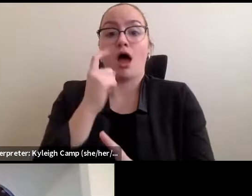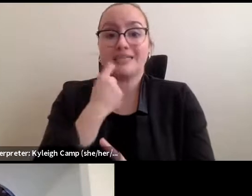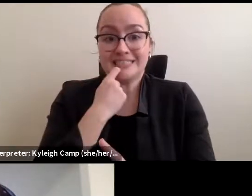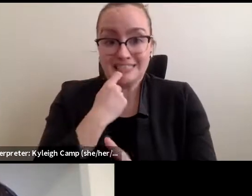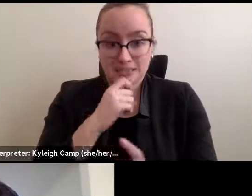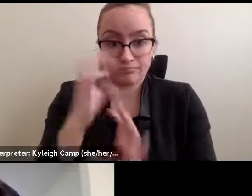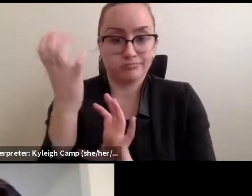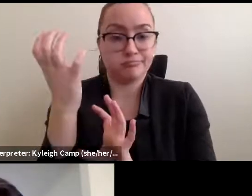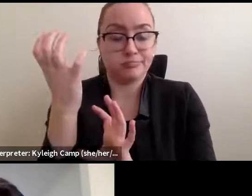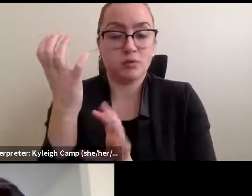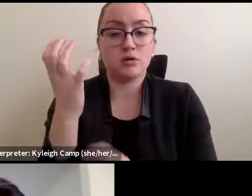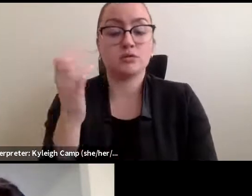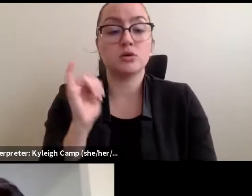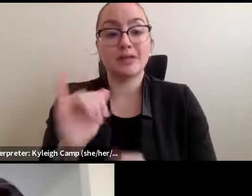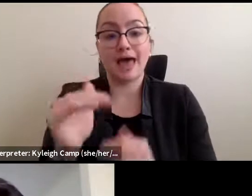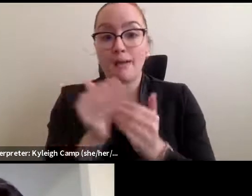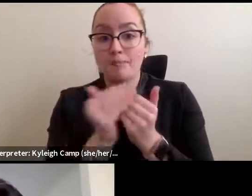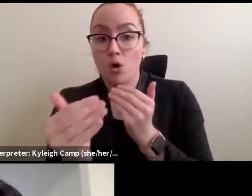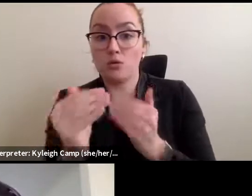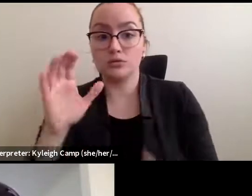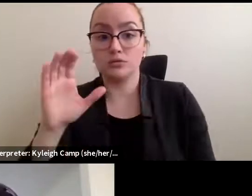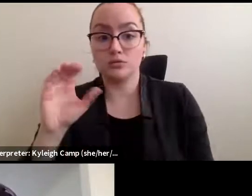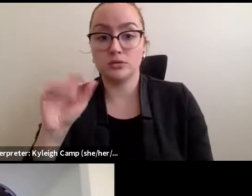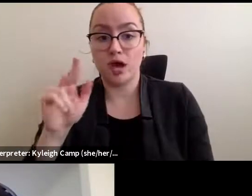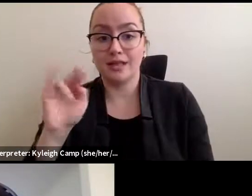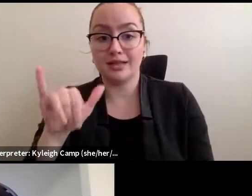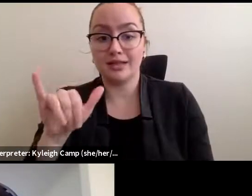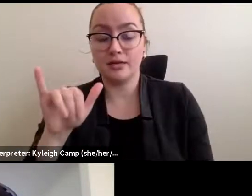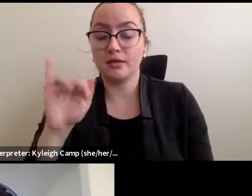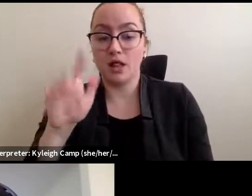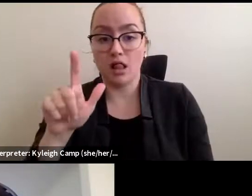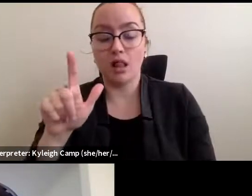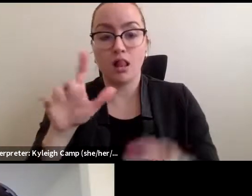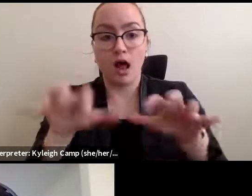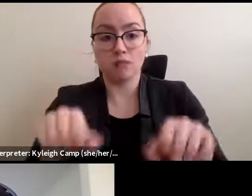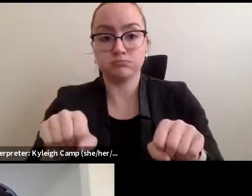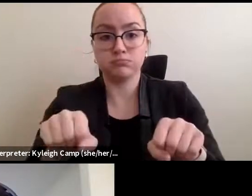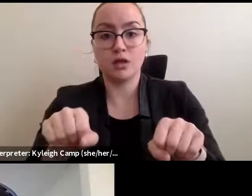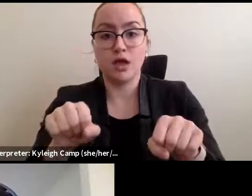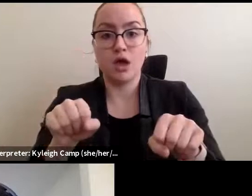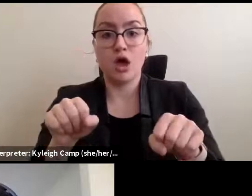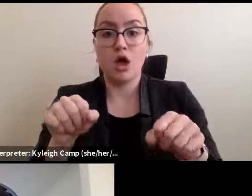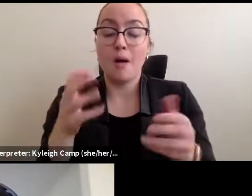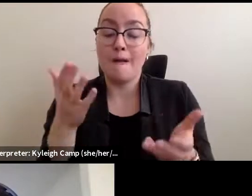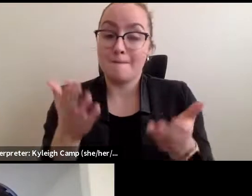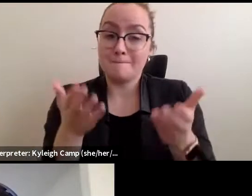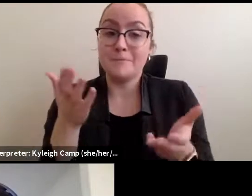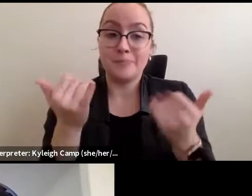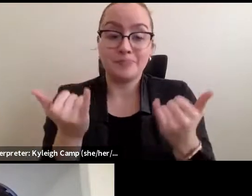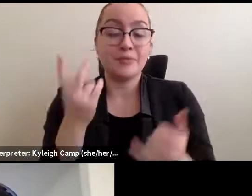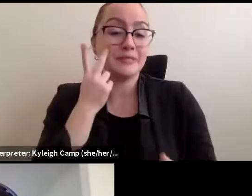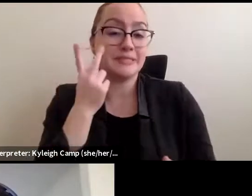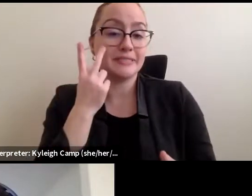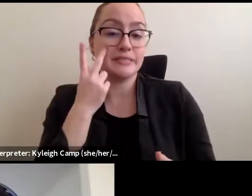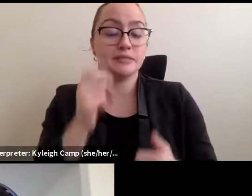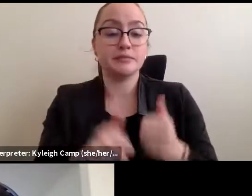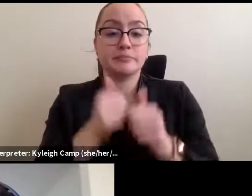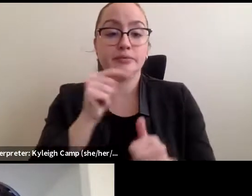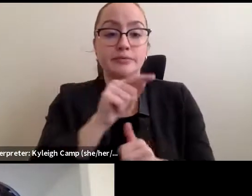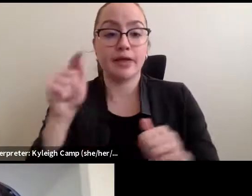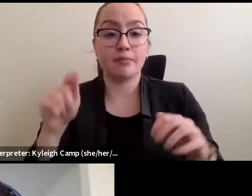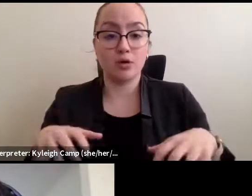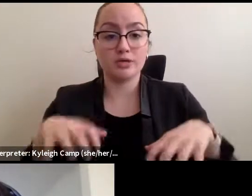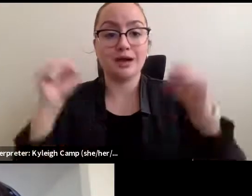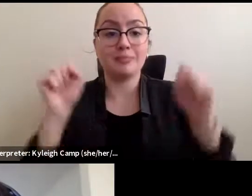that the post-colonial power regimes adopting, sometimes adopting similar rhetoric